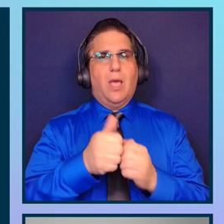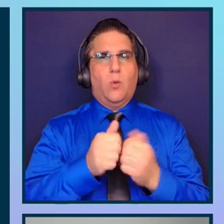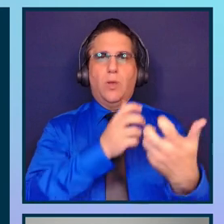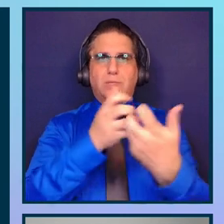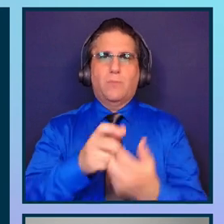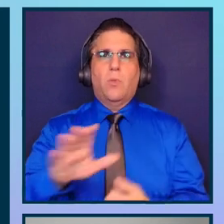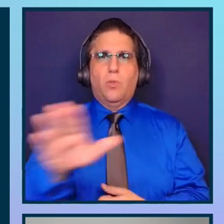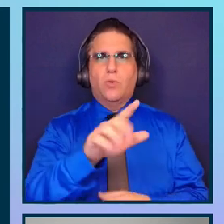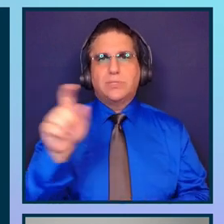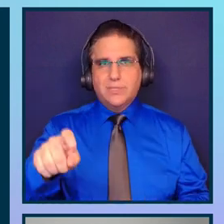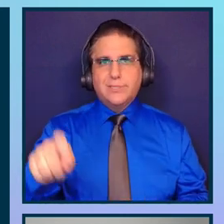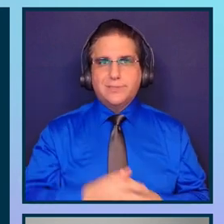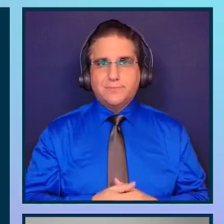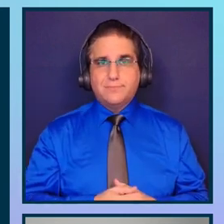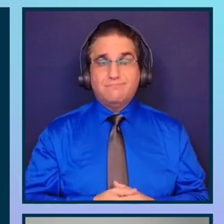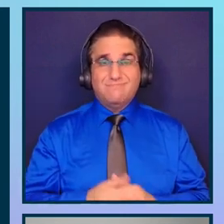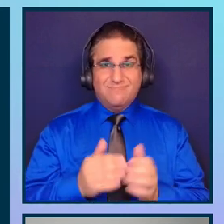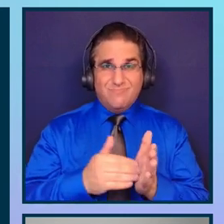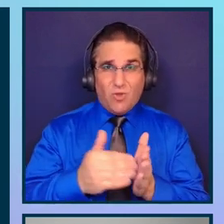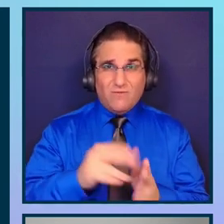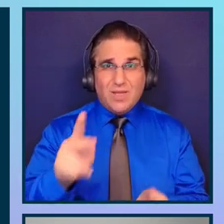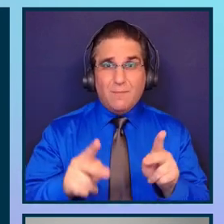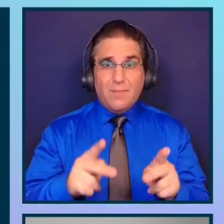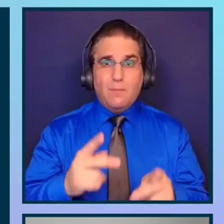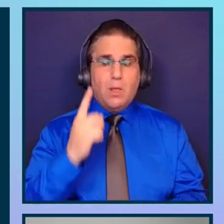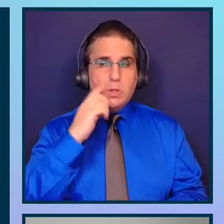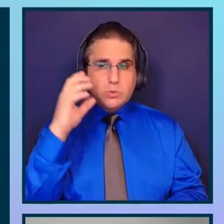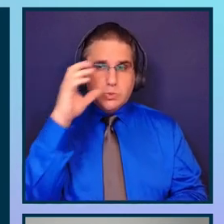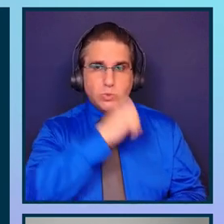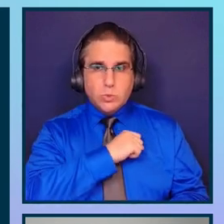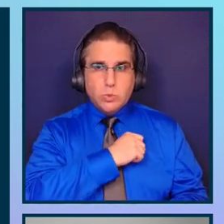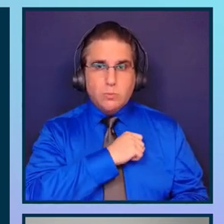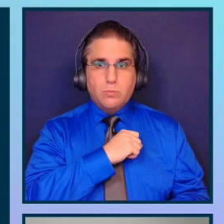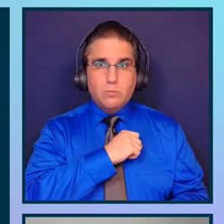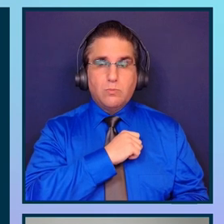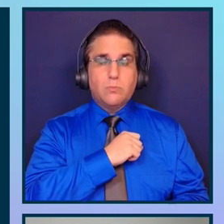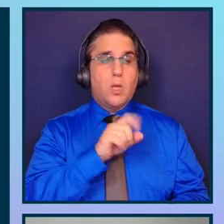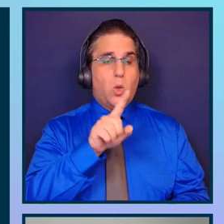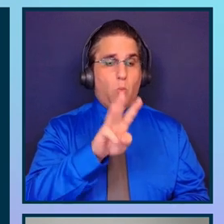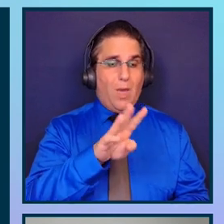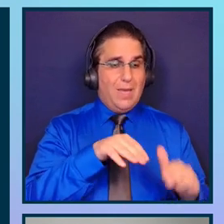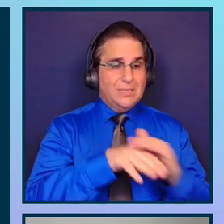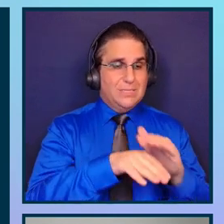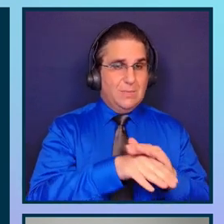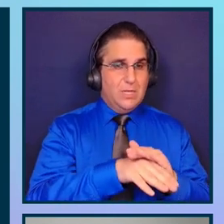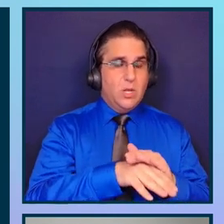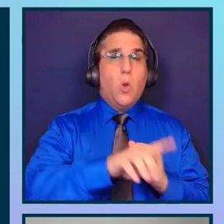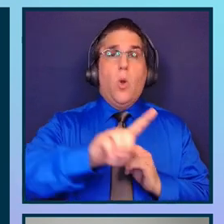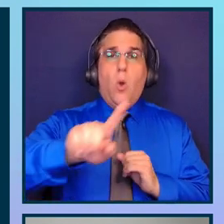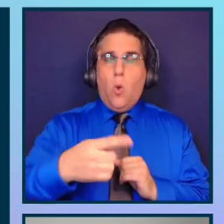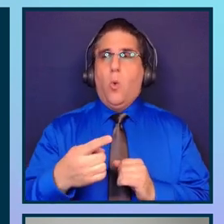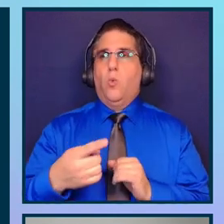Often people think that or associate web accessibility with only visually impaired